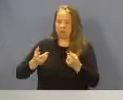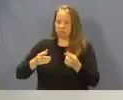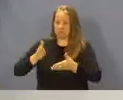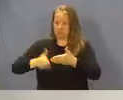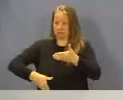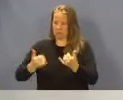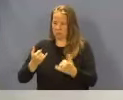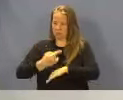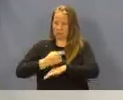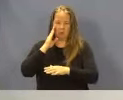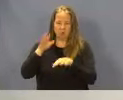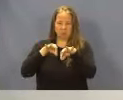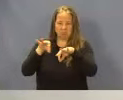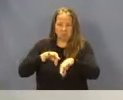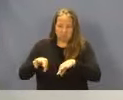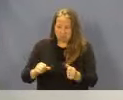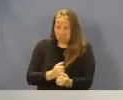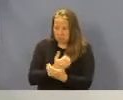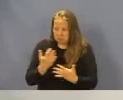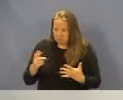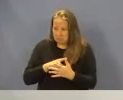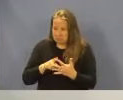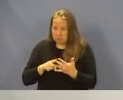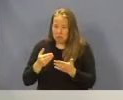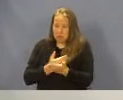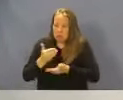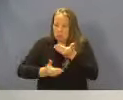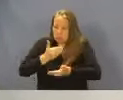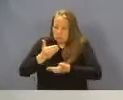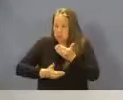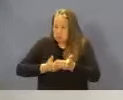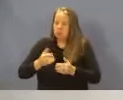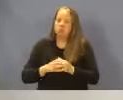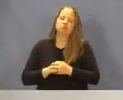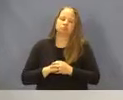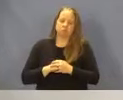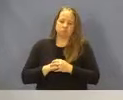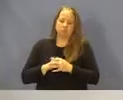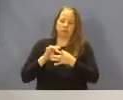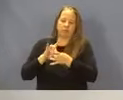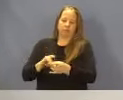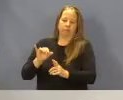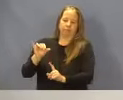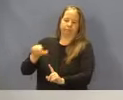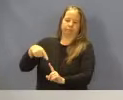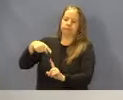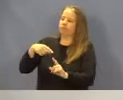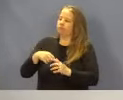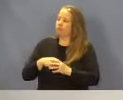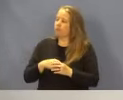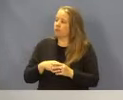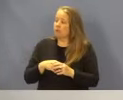agenda today to walk everyone through some new process and procedures regarding an important matter.